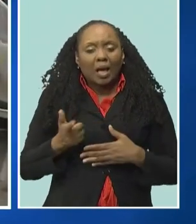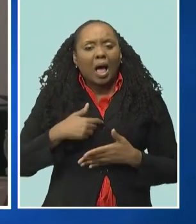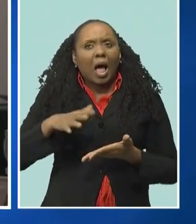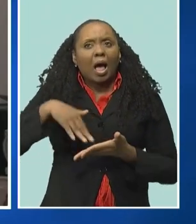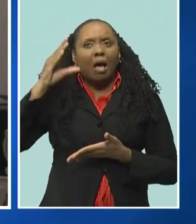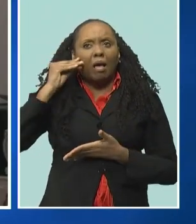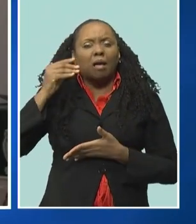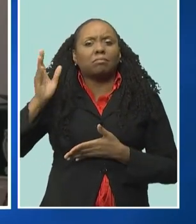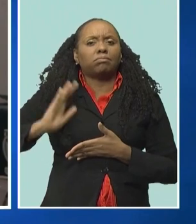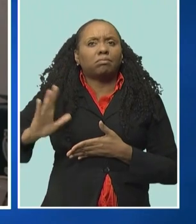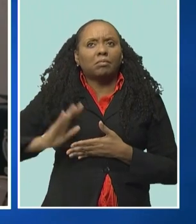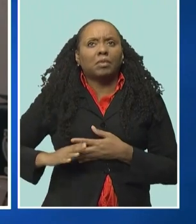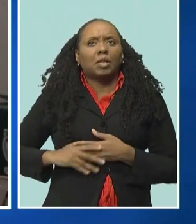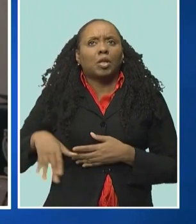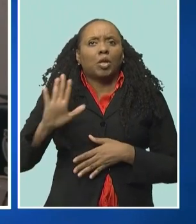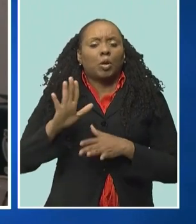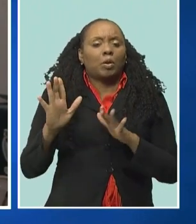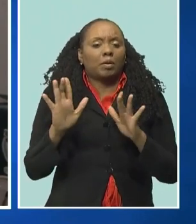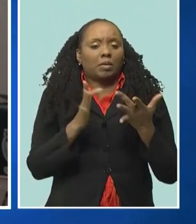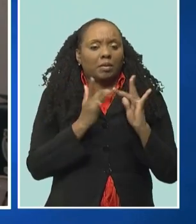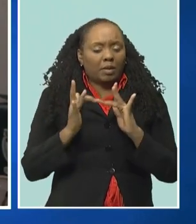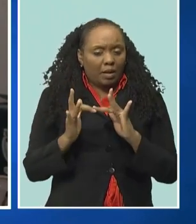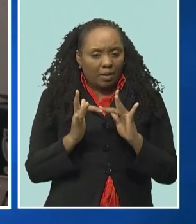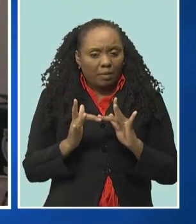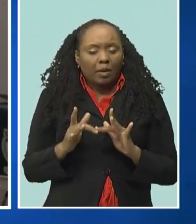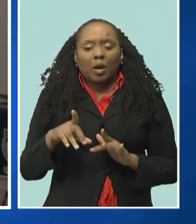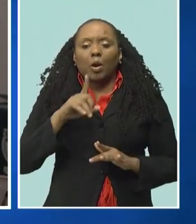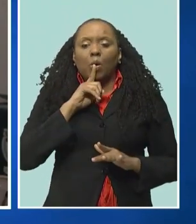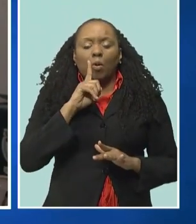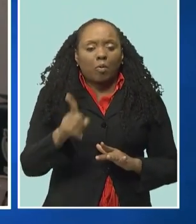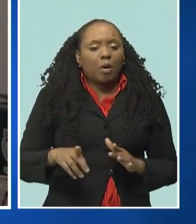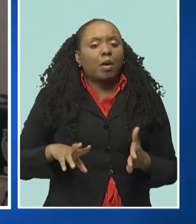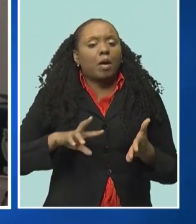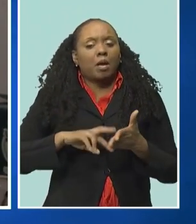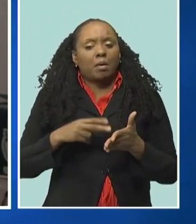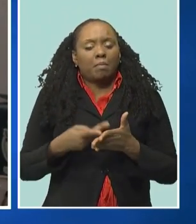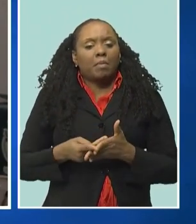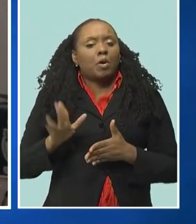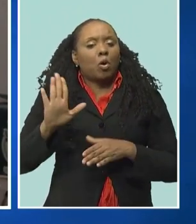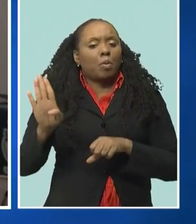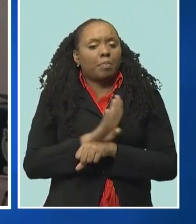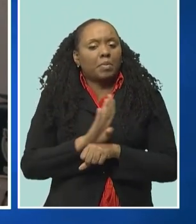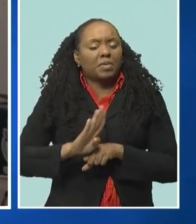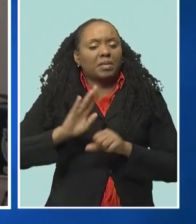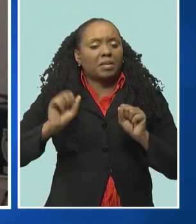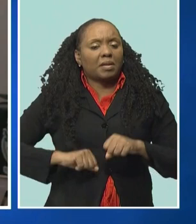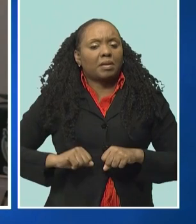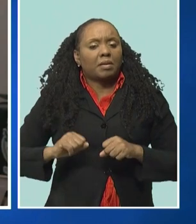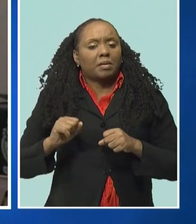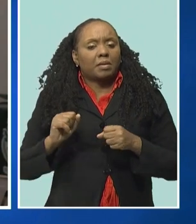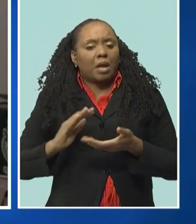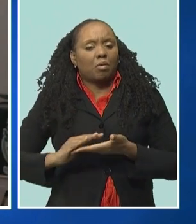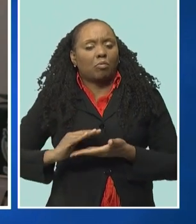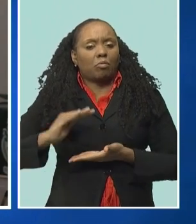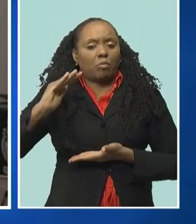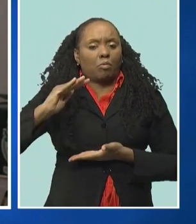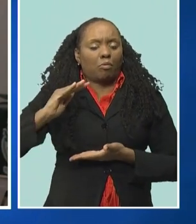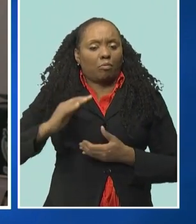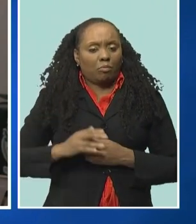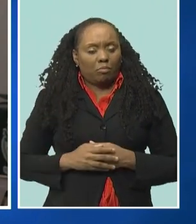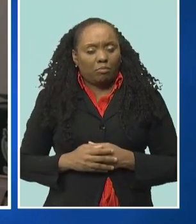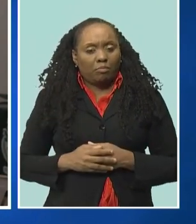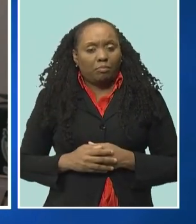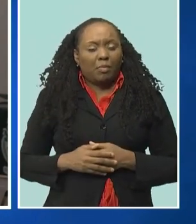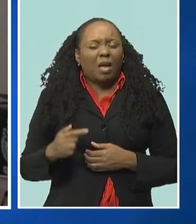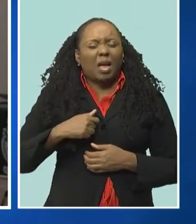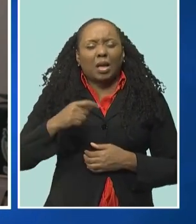it said your network is your network net worth and I believe that with all of my heart because especially